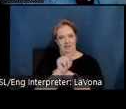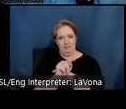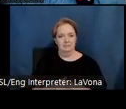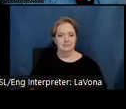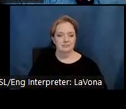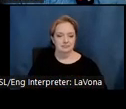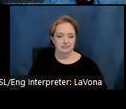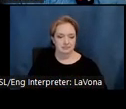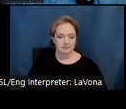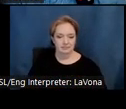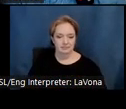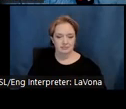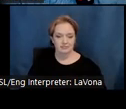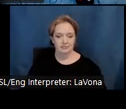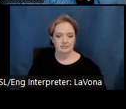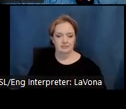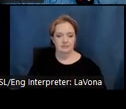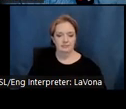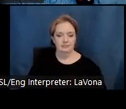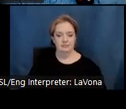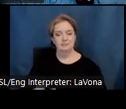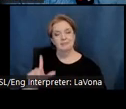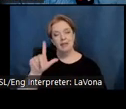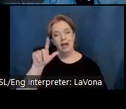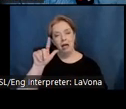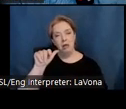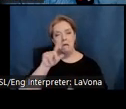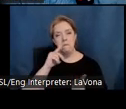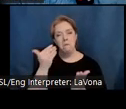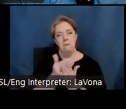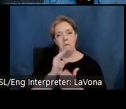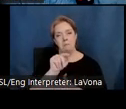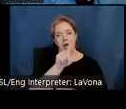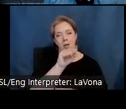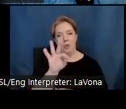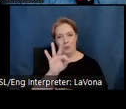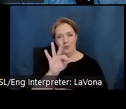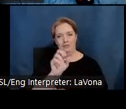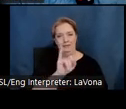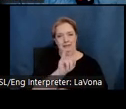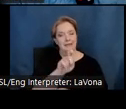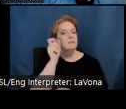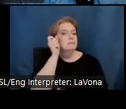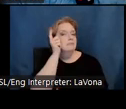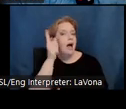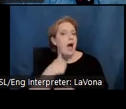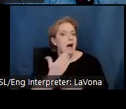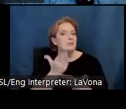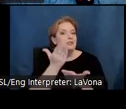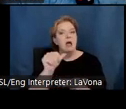is admittedly fairly close to the Maloof site, I'm deliberately suggesting some alternative